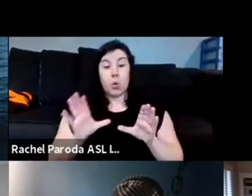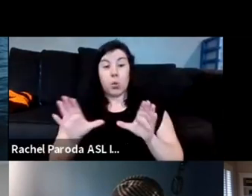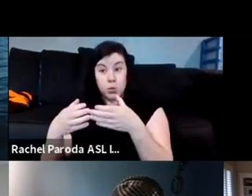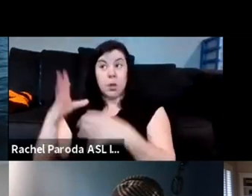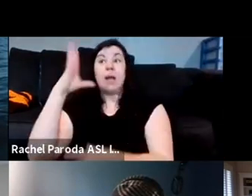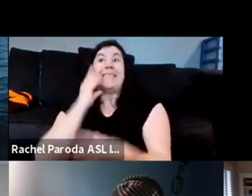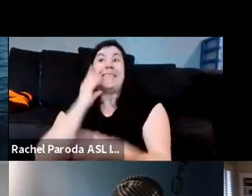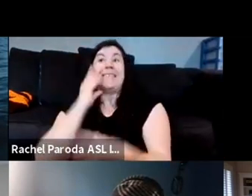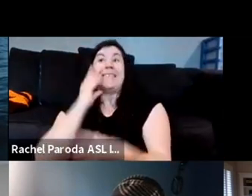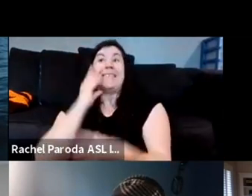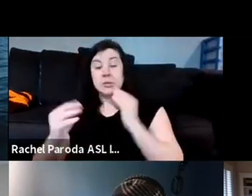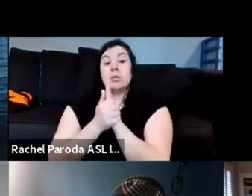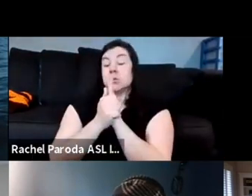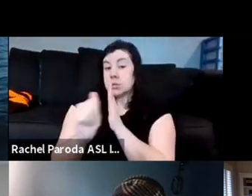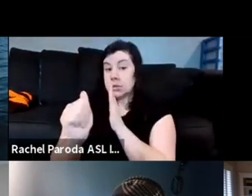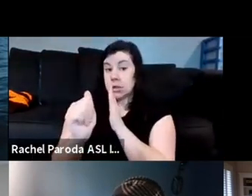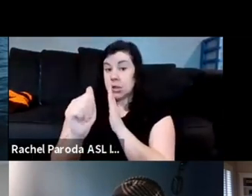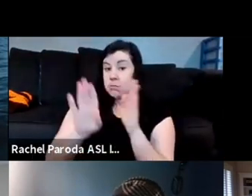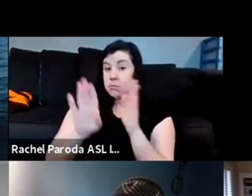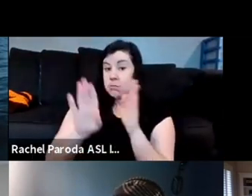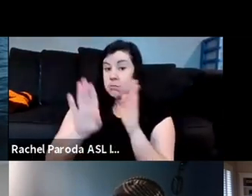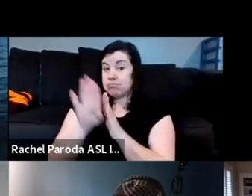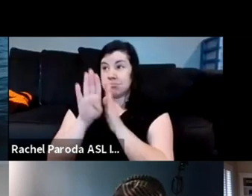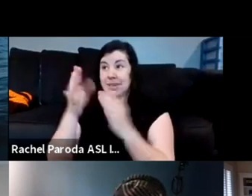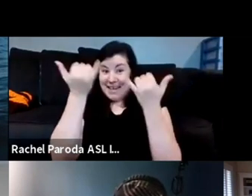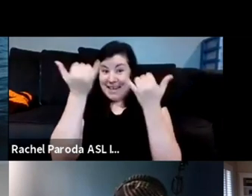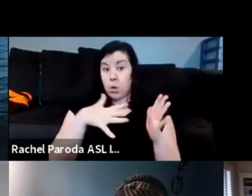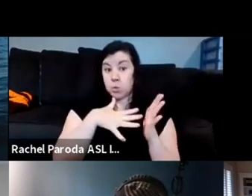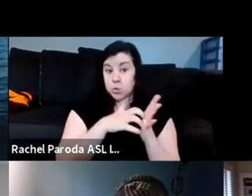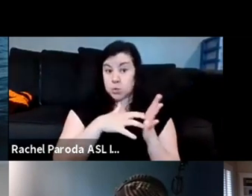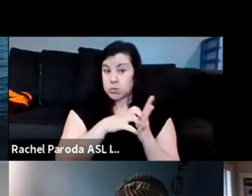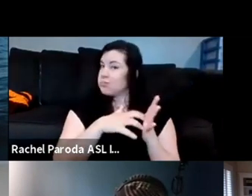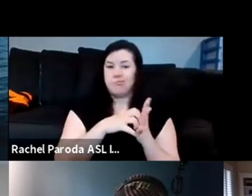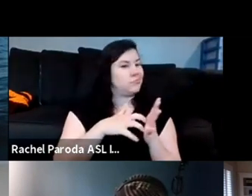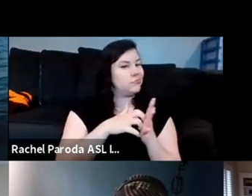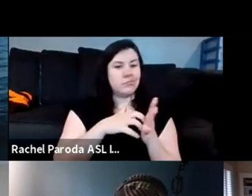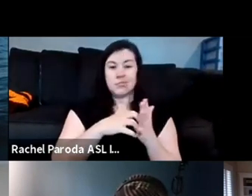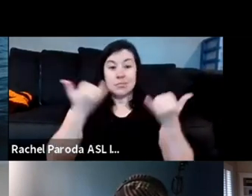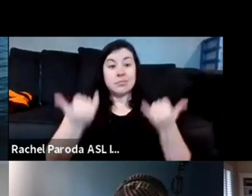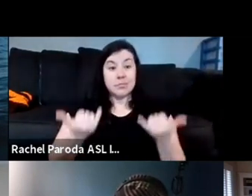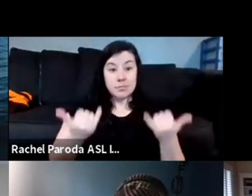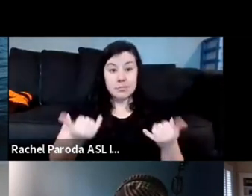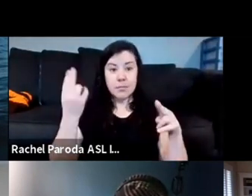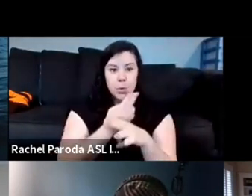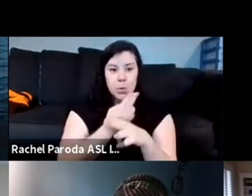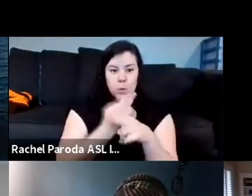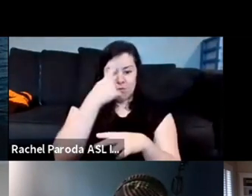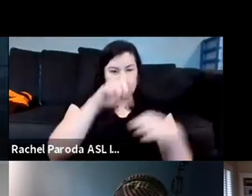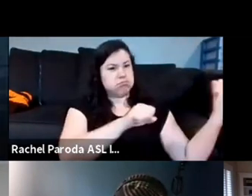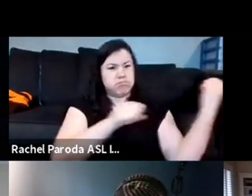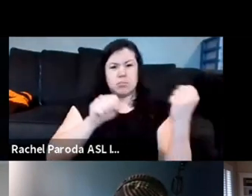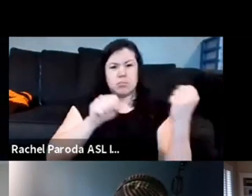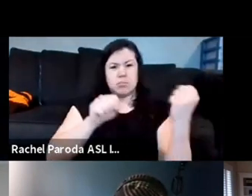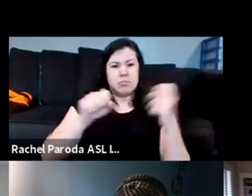skill sets um and we're not vulnerable right now like right now we're using our platform at a time where people are fighting